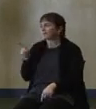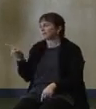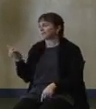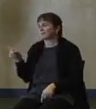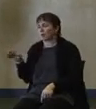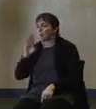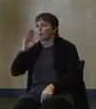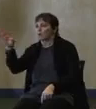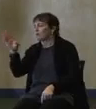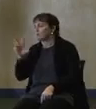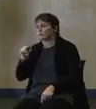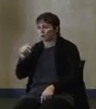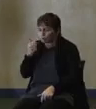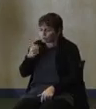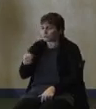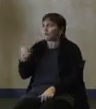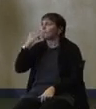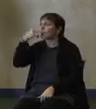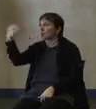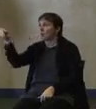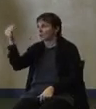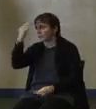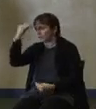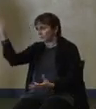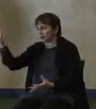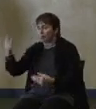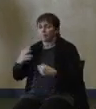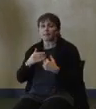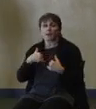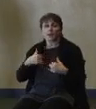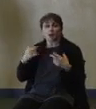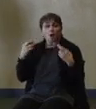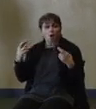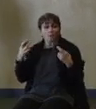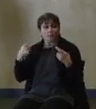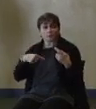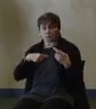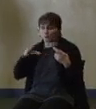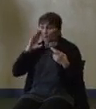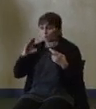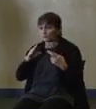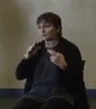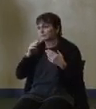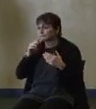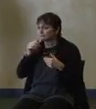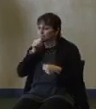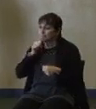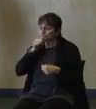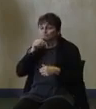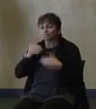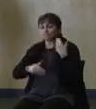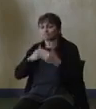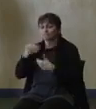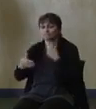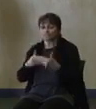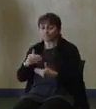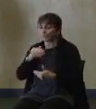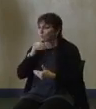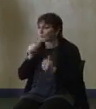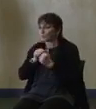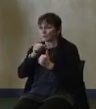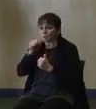And hopefully we will get through this again with the minimum amount of outages and